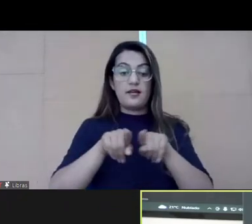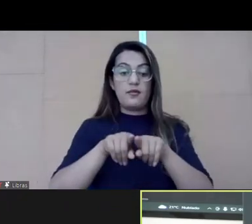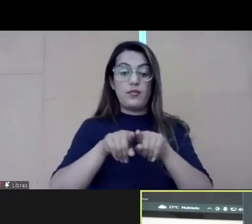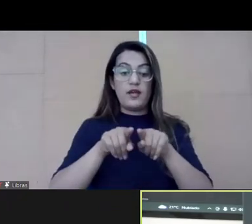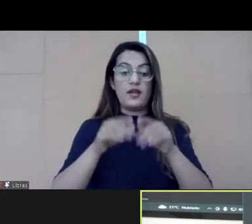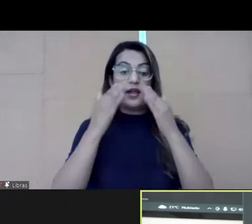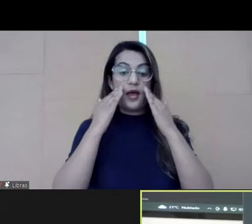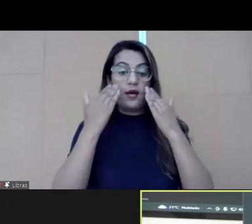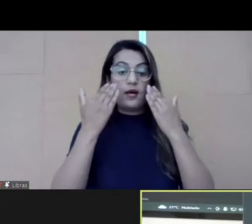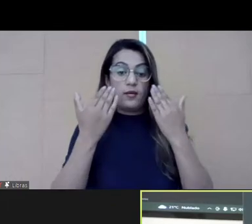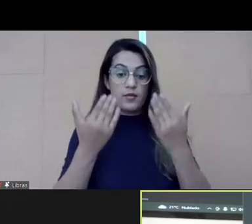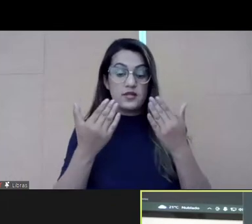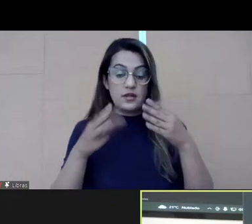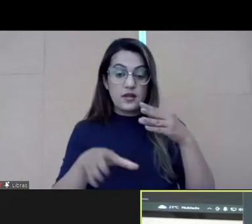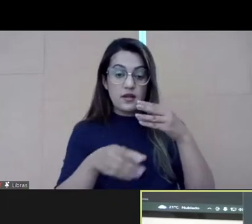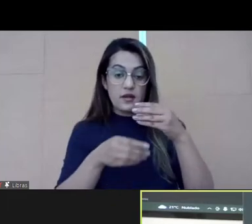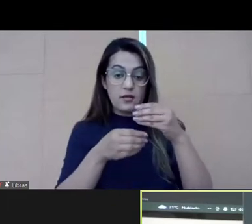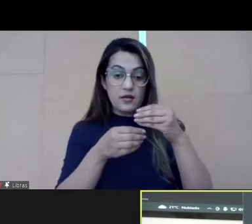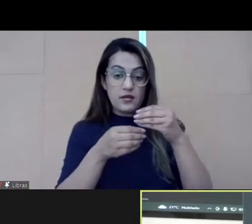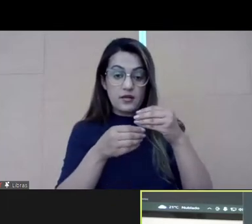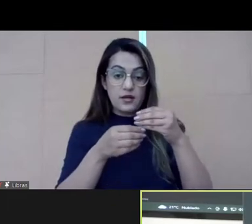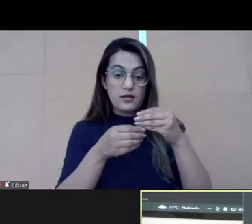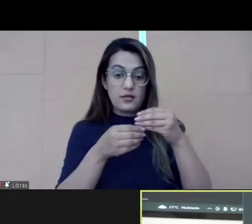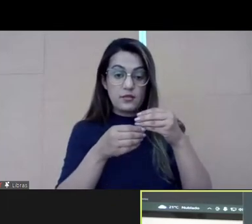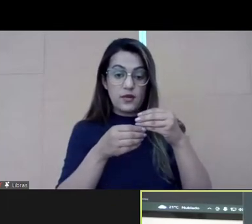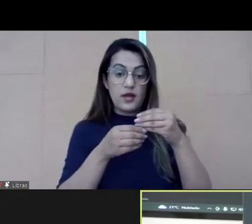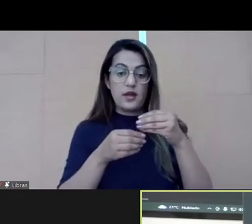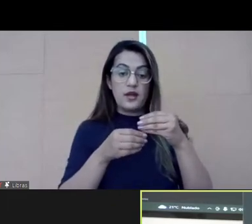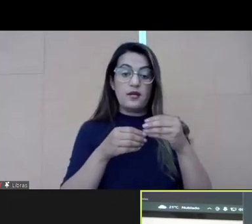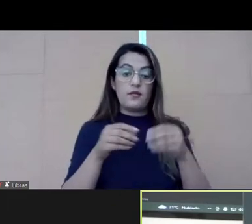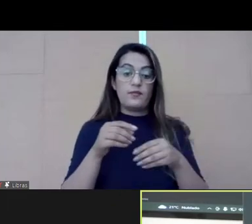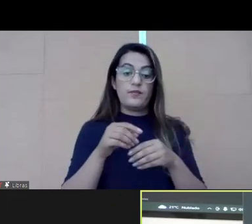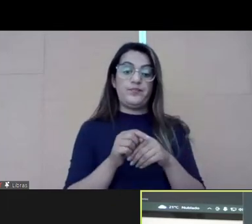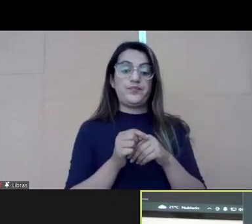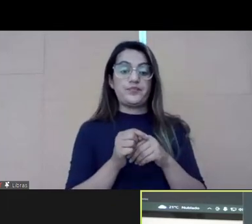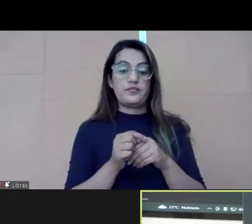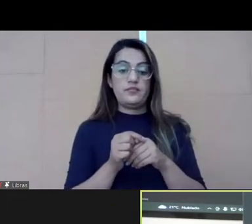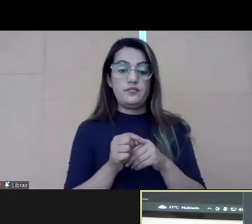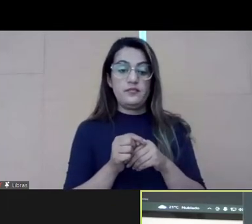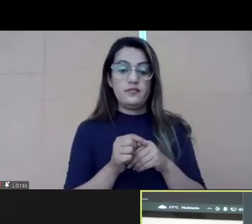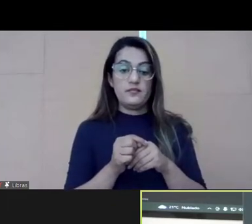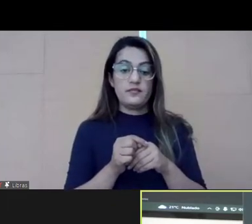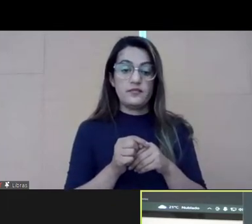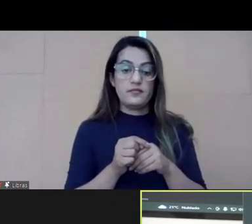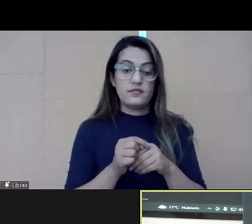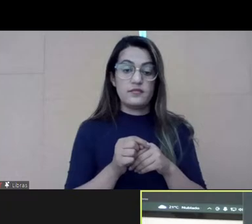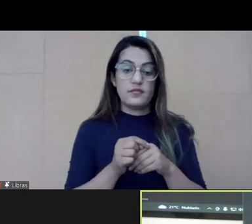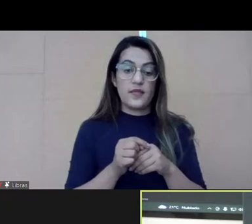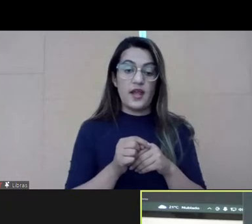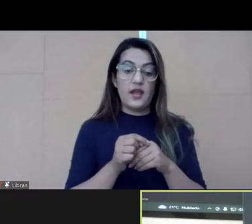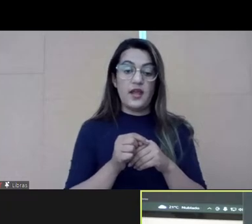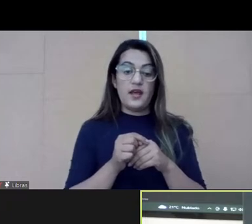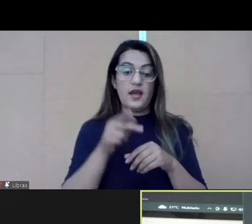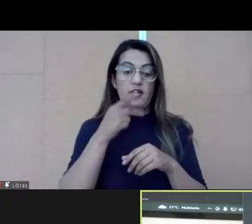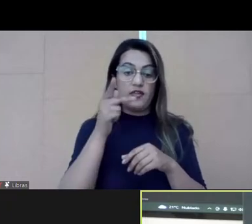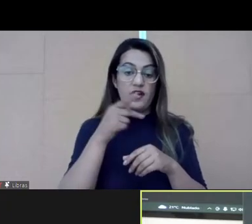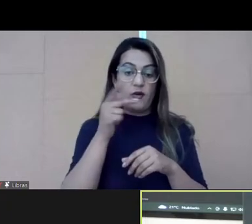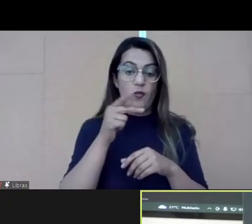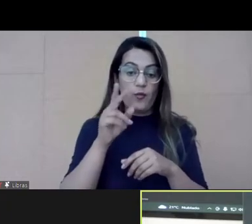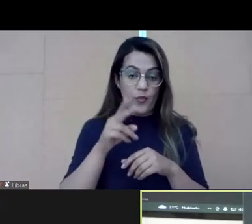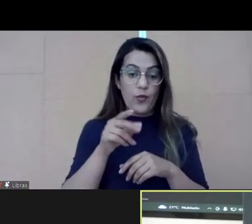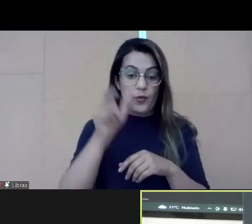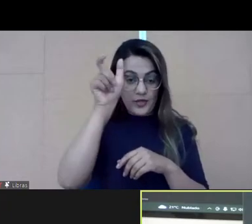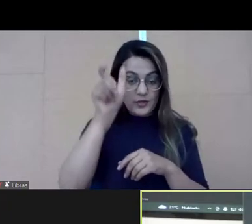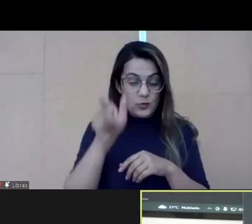and just give your bio because, yes, that's important. And then you're going to do the same